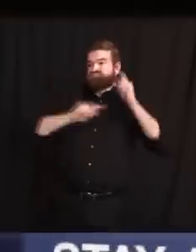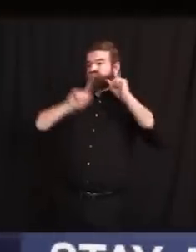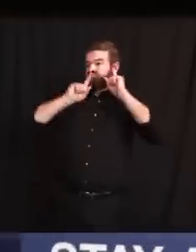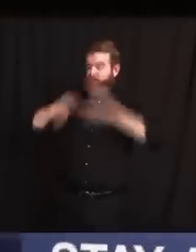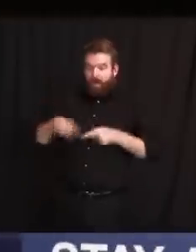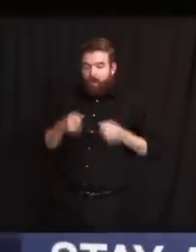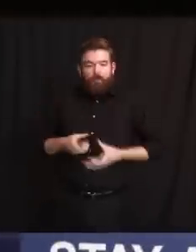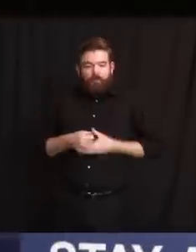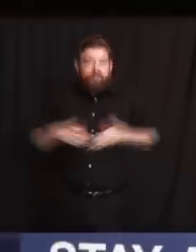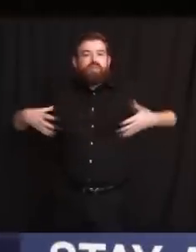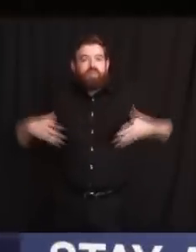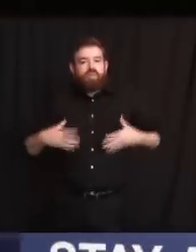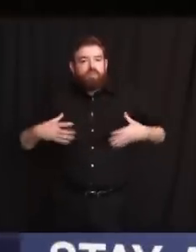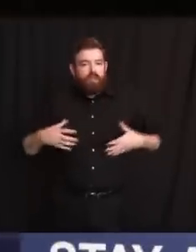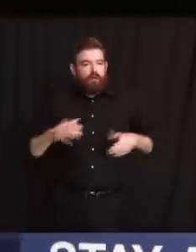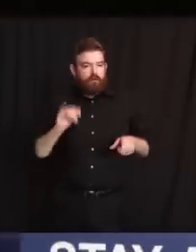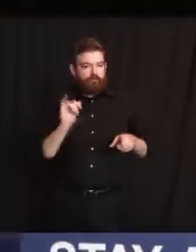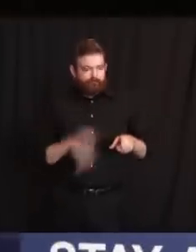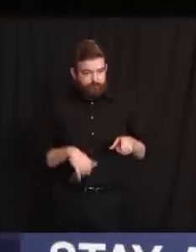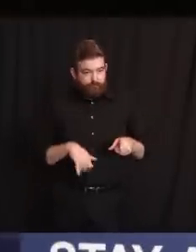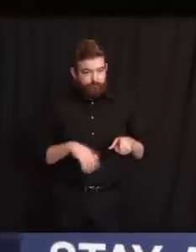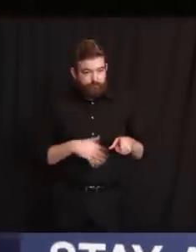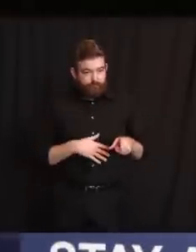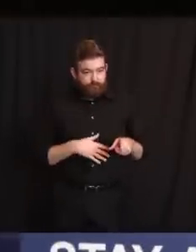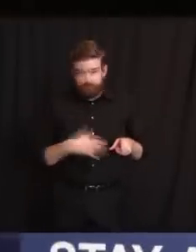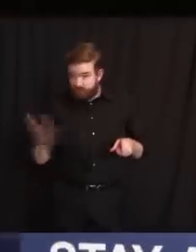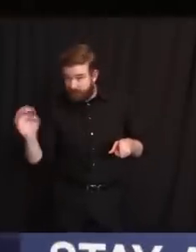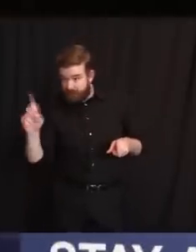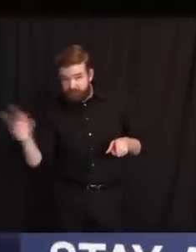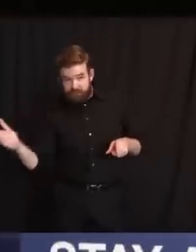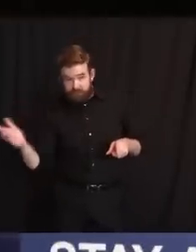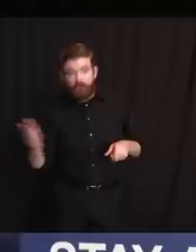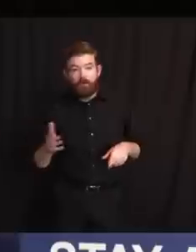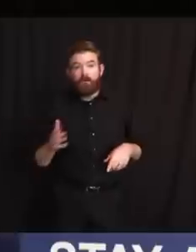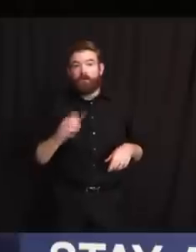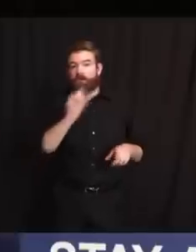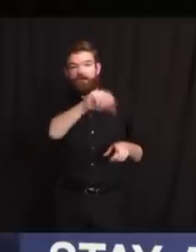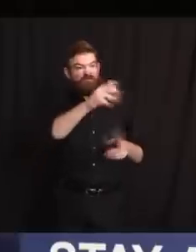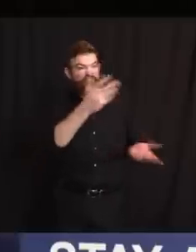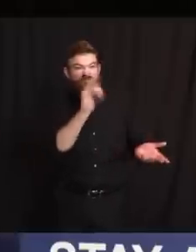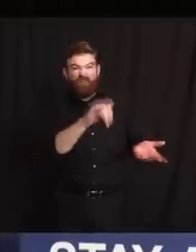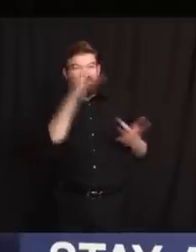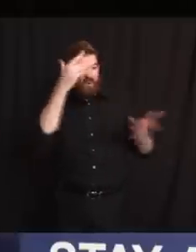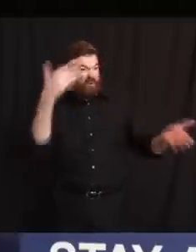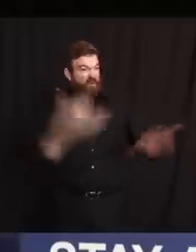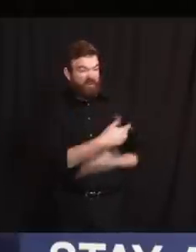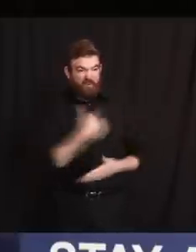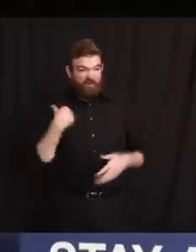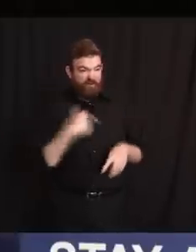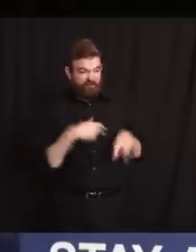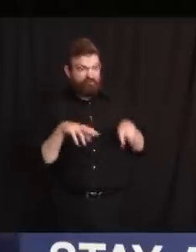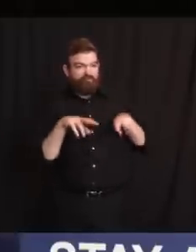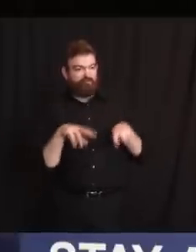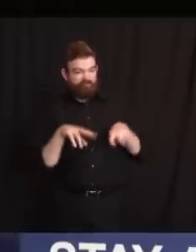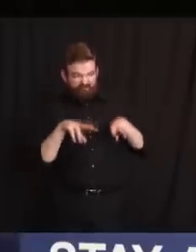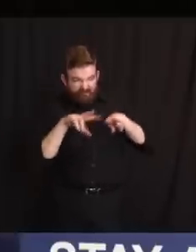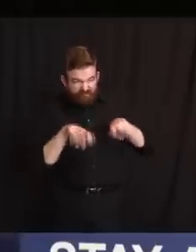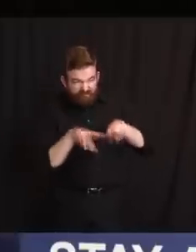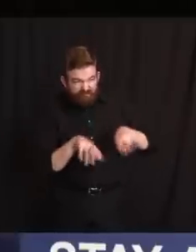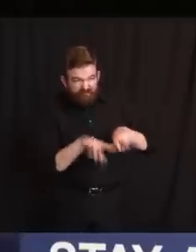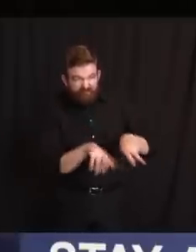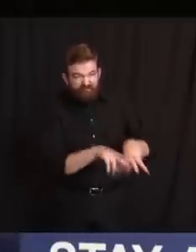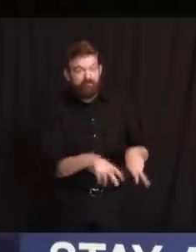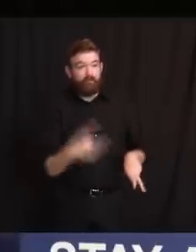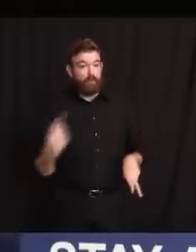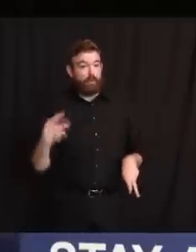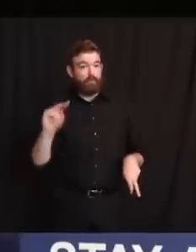as the commissioner said, we're still certainly very early in understanding this new, uh, syndrome where we are working with other states and the CDC to